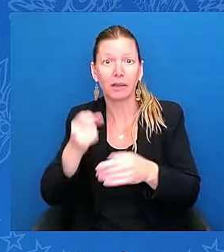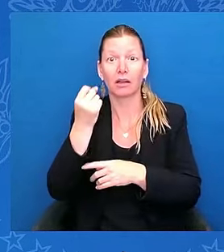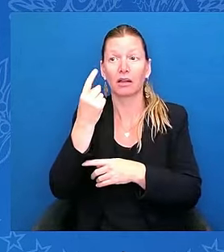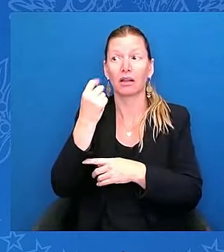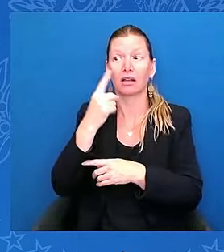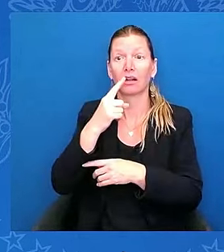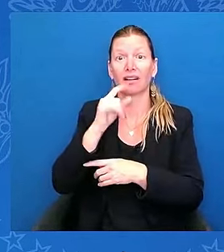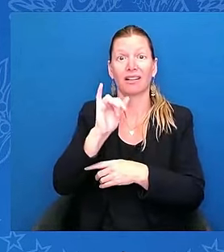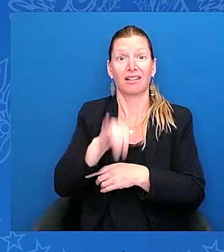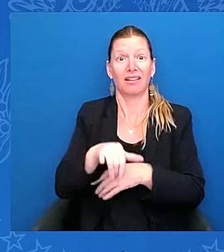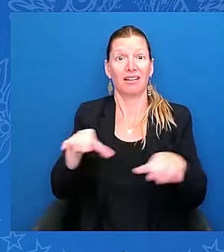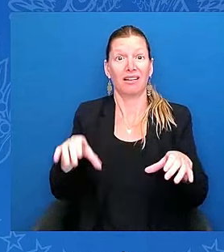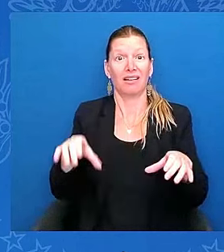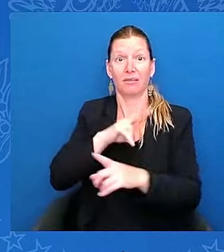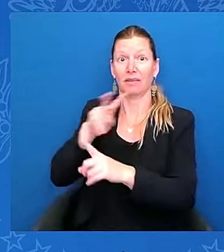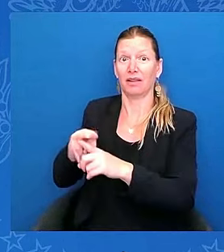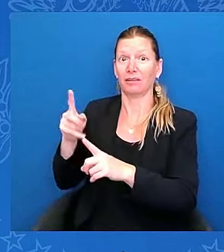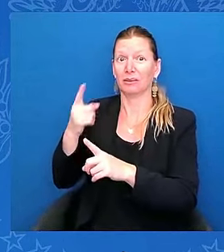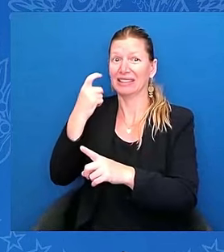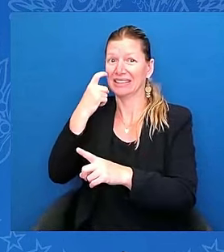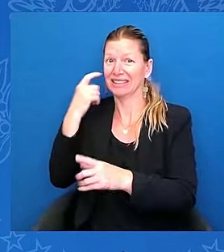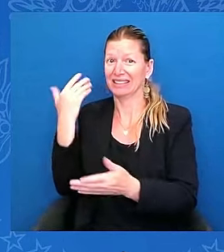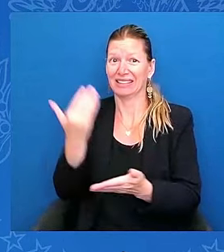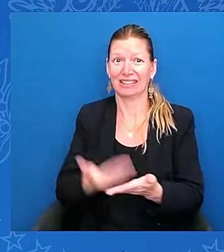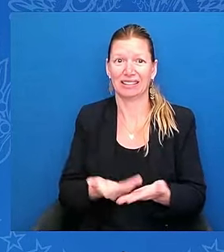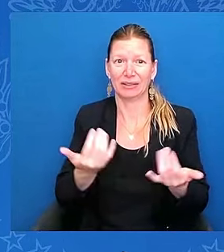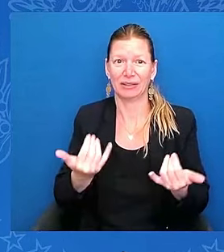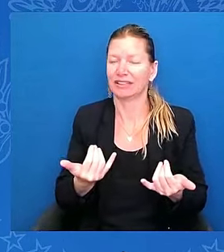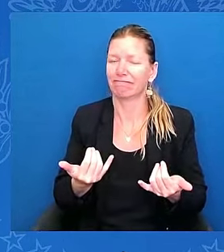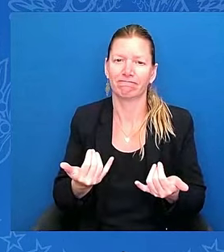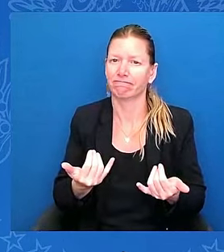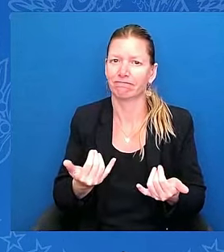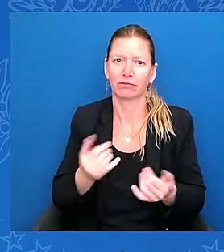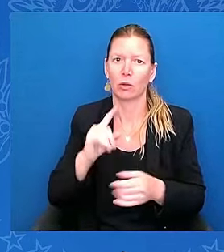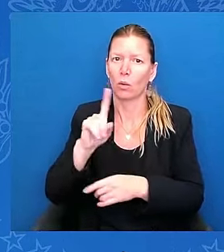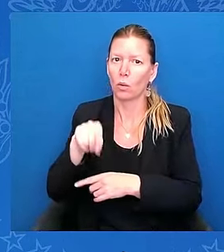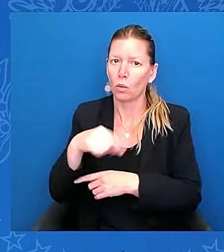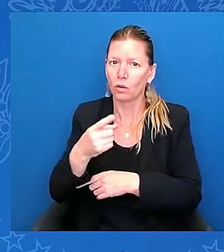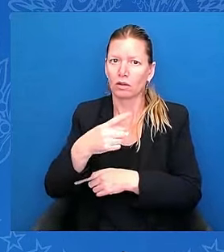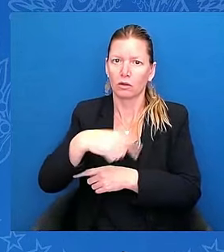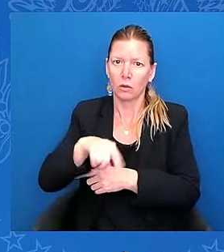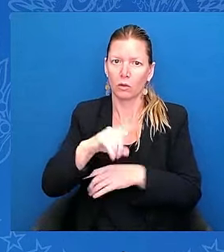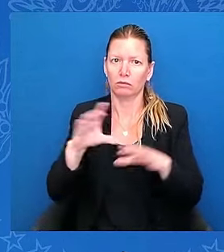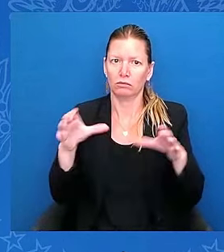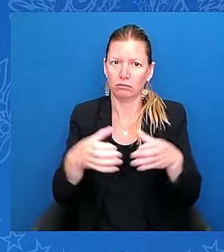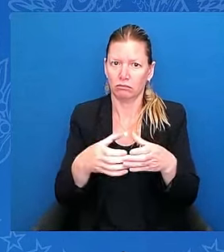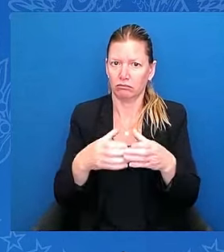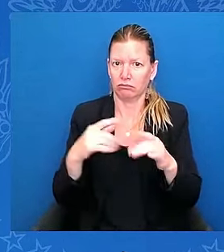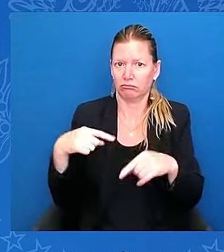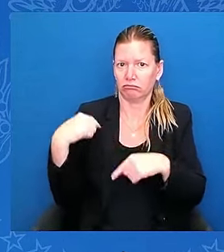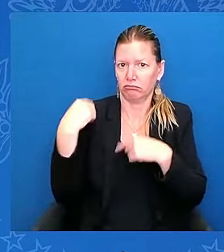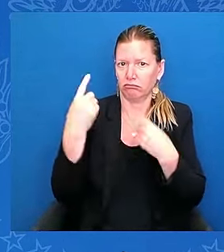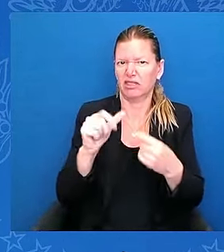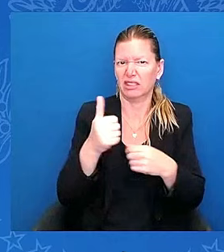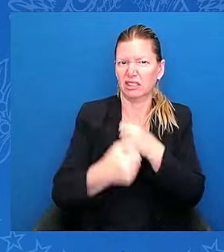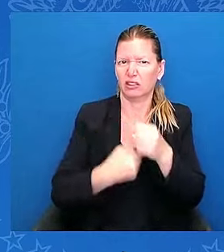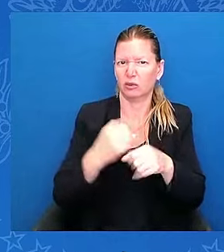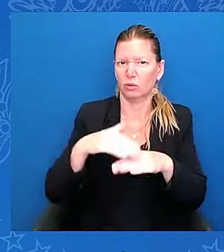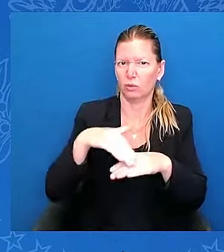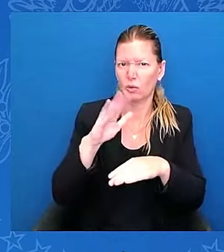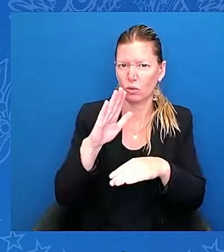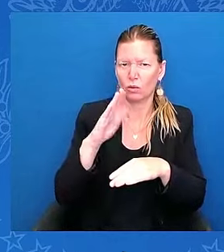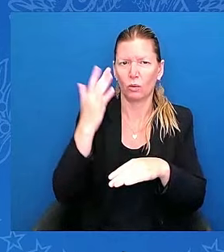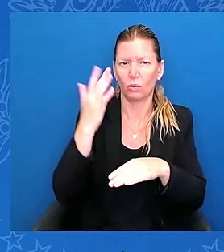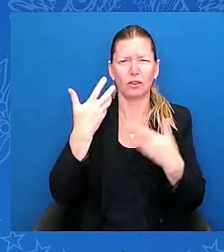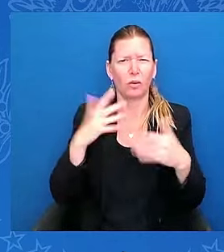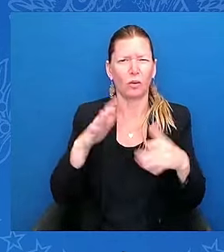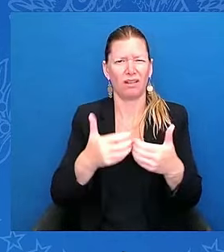It doesn't tear families apart while requiring every undocumented spouse to fulfill their obligations under the law. Look, the actions I'm